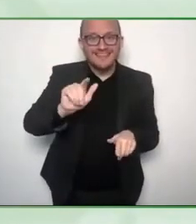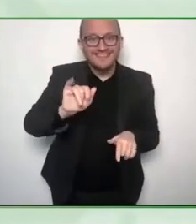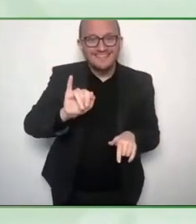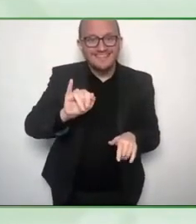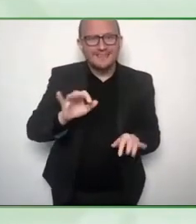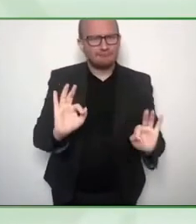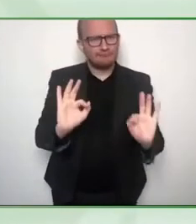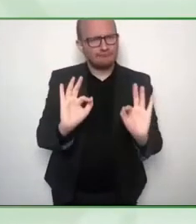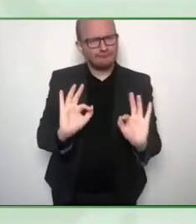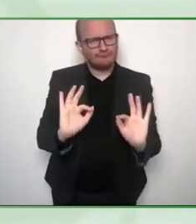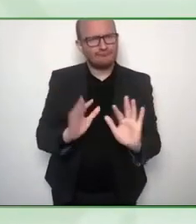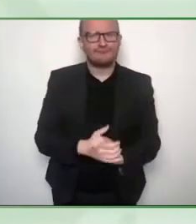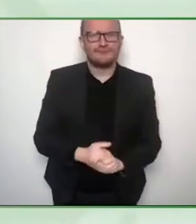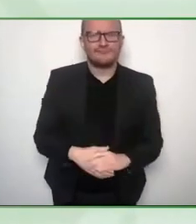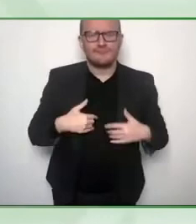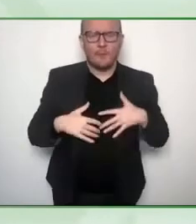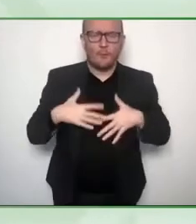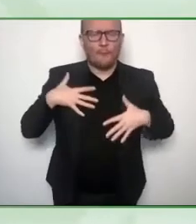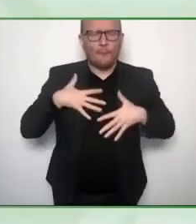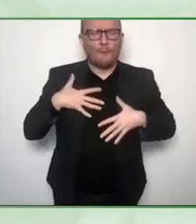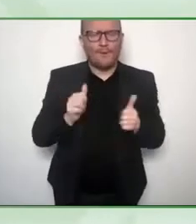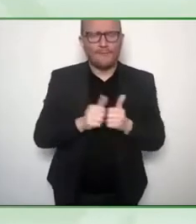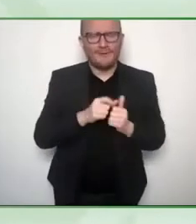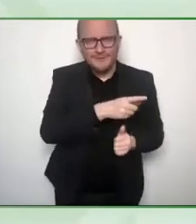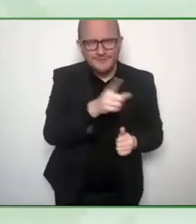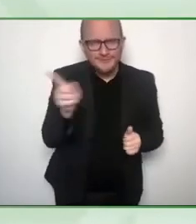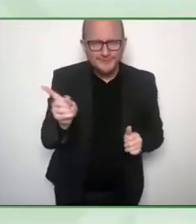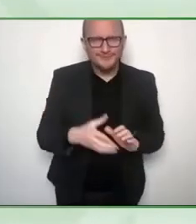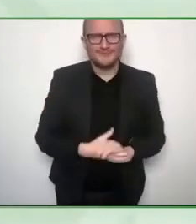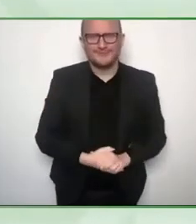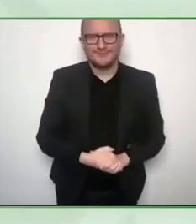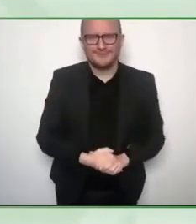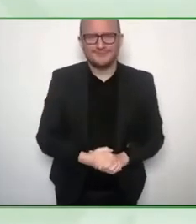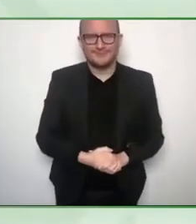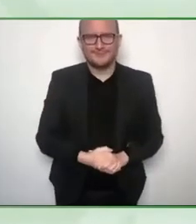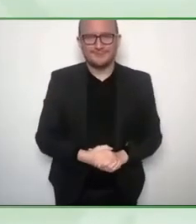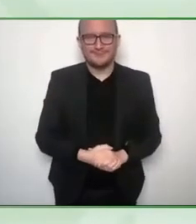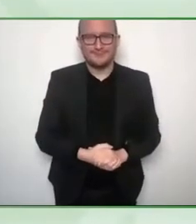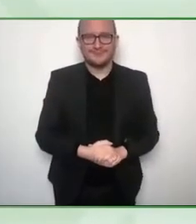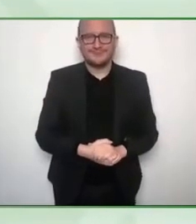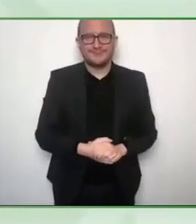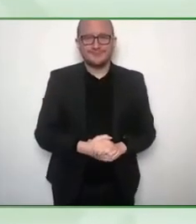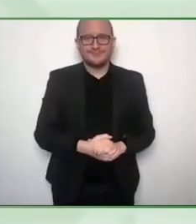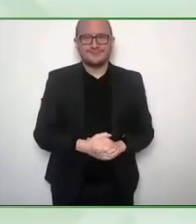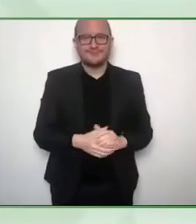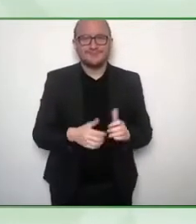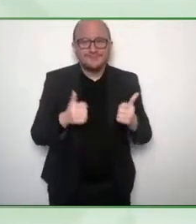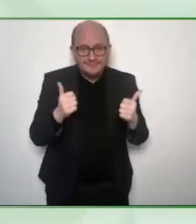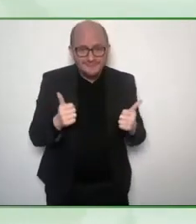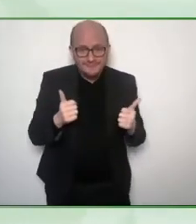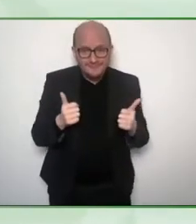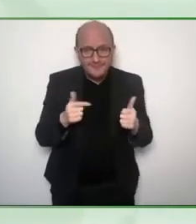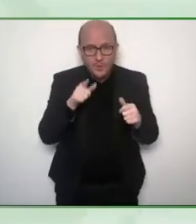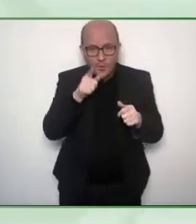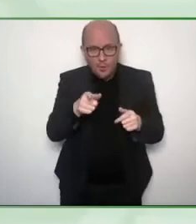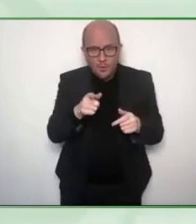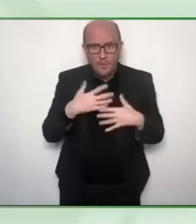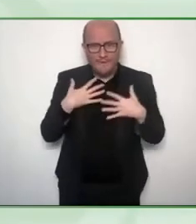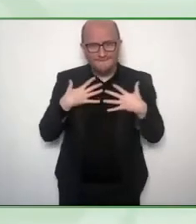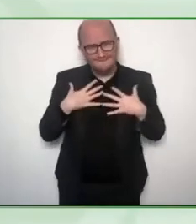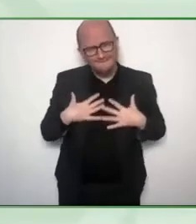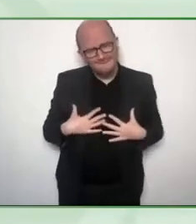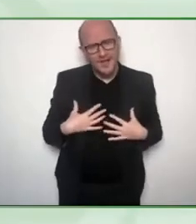Aneha, you have, like many of us, have been working to radically transform a system and your passion is